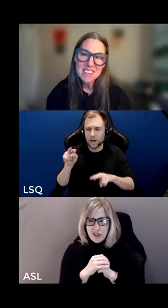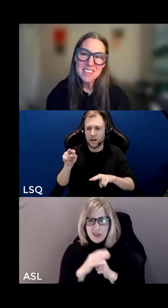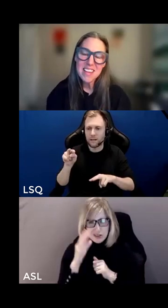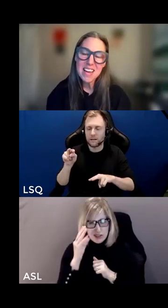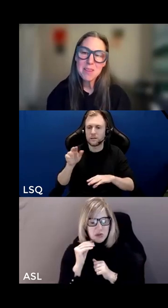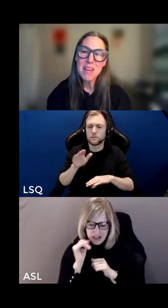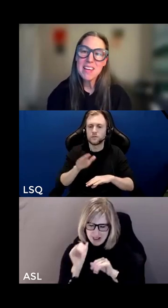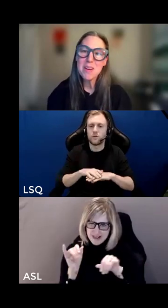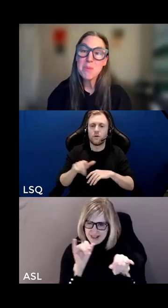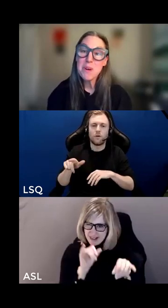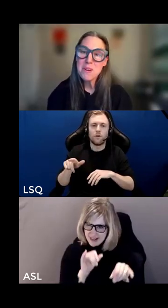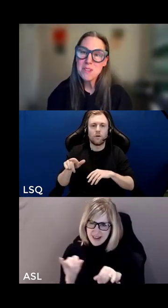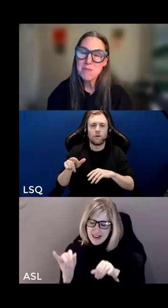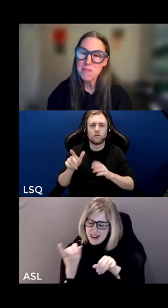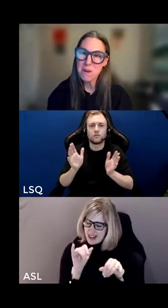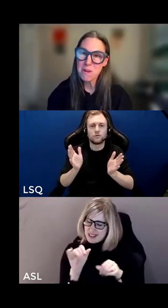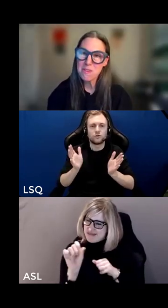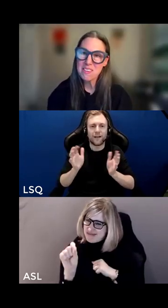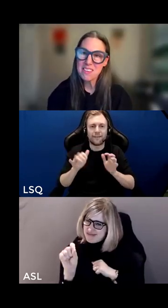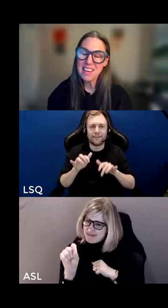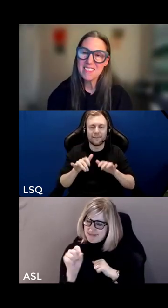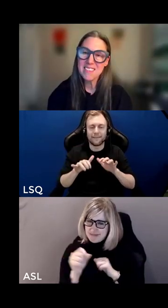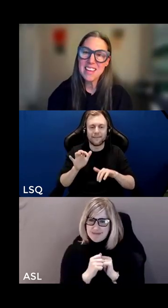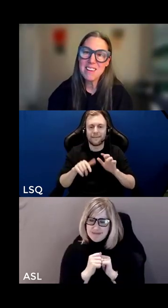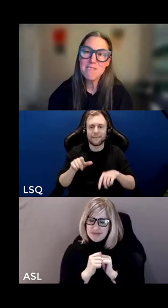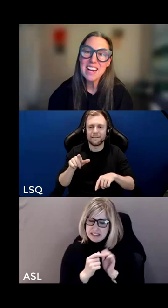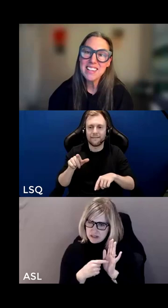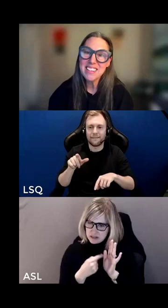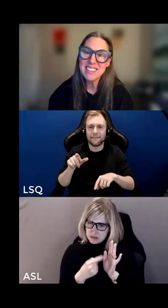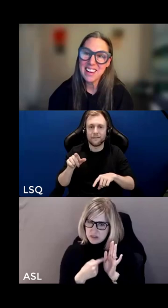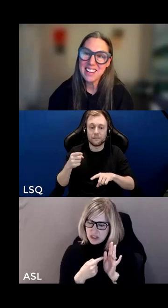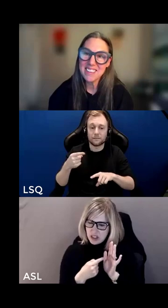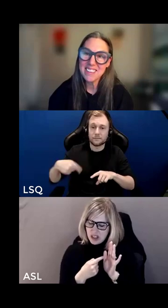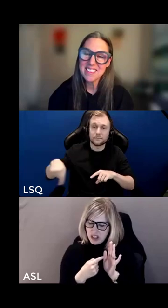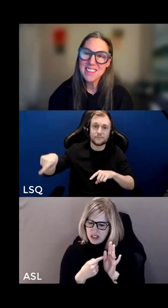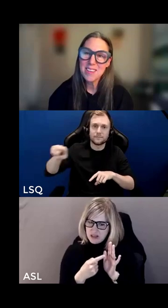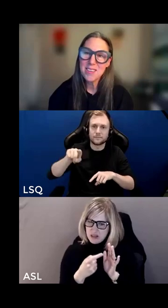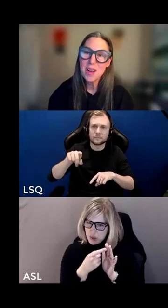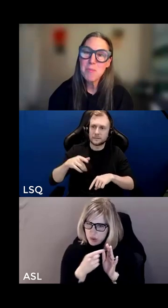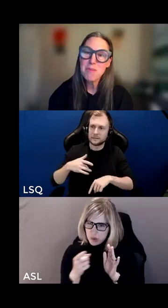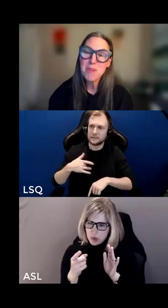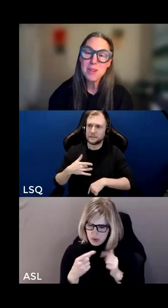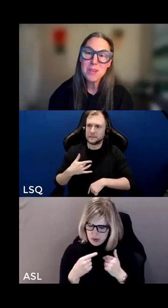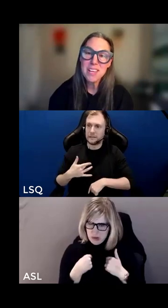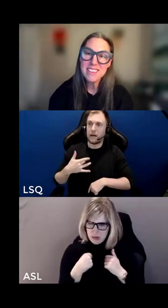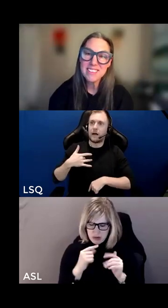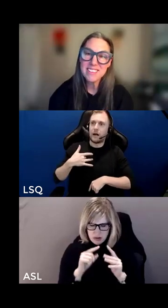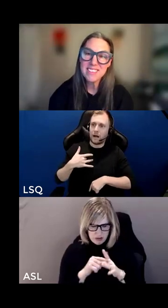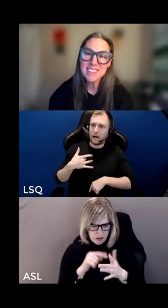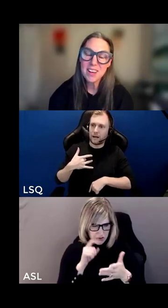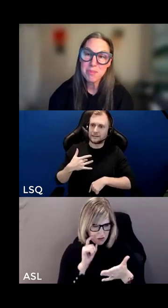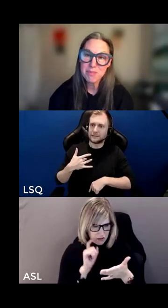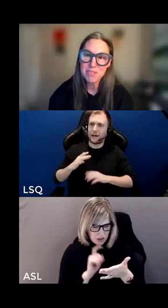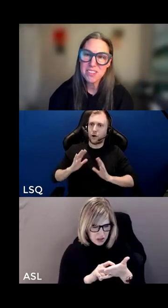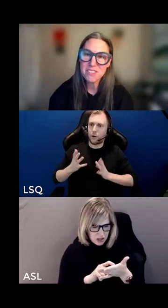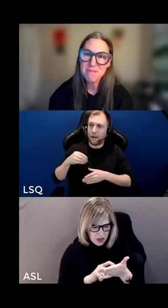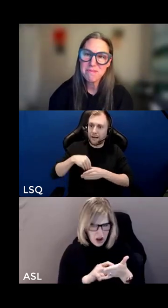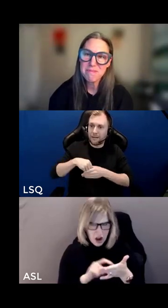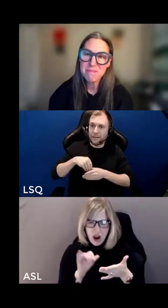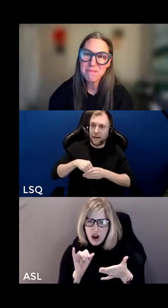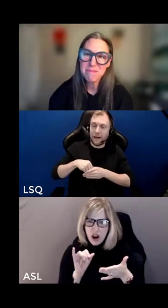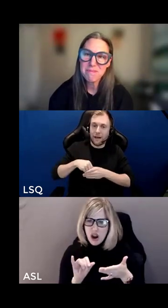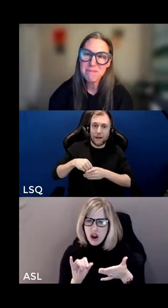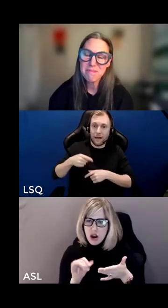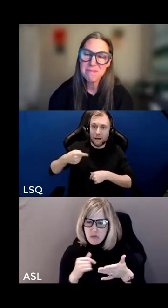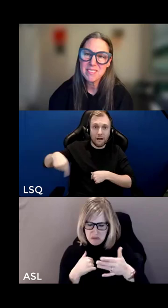that may emerge for folks as they recognize some of their locations of privilege